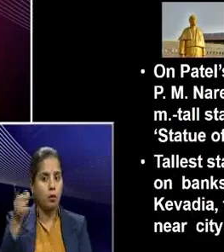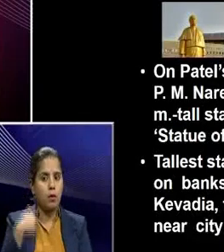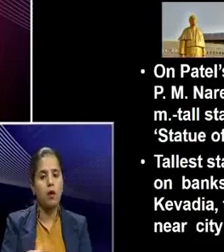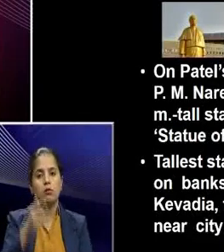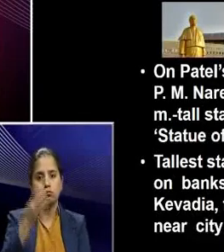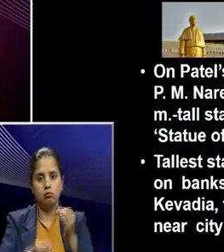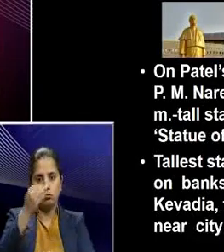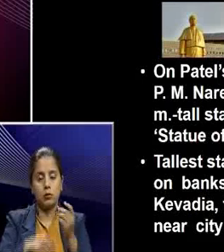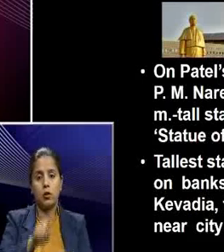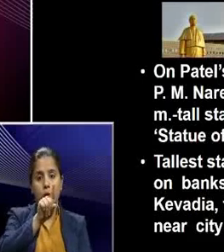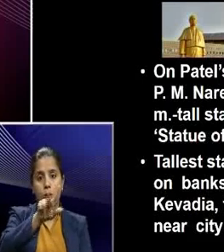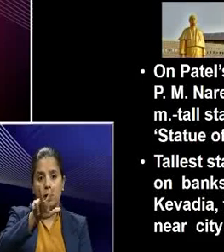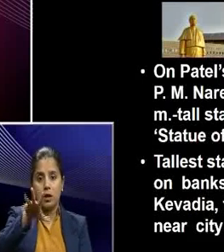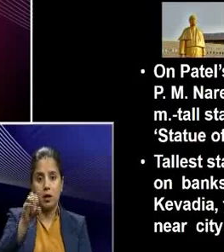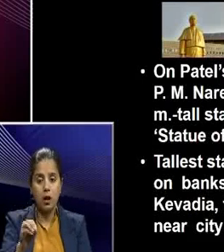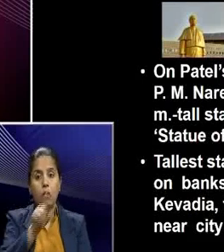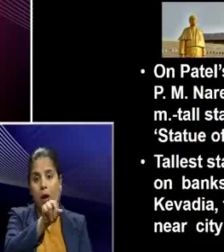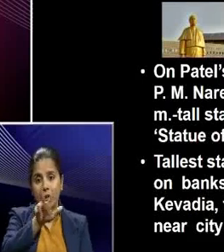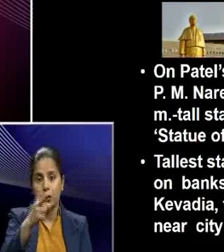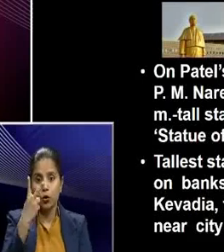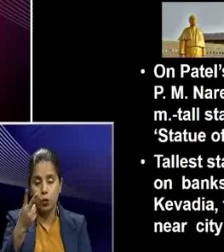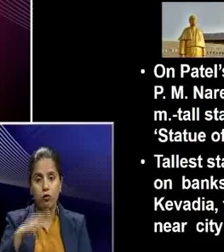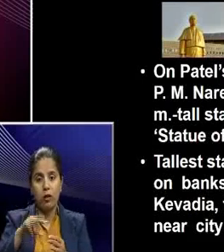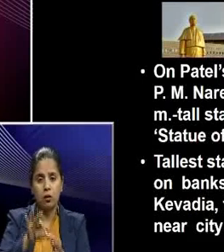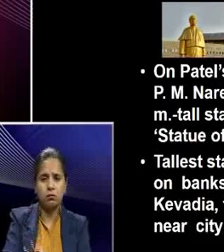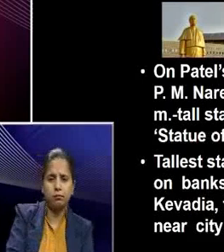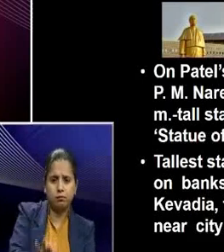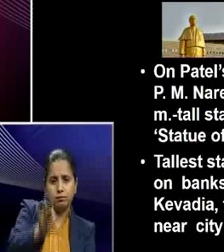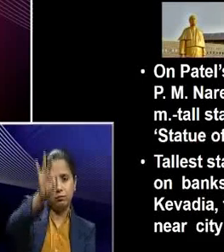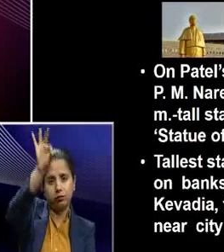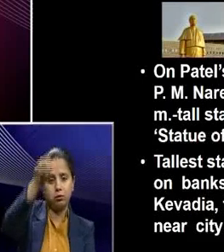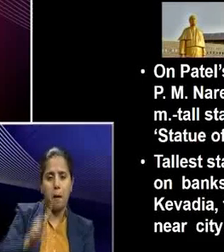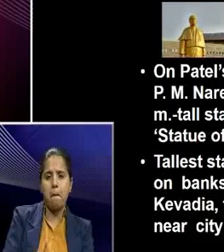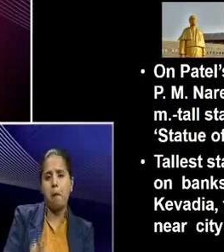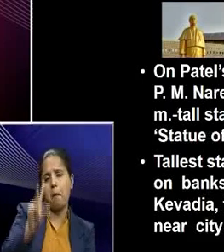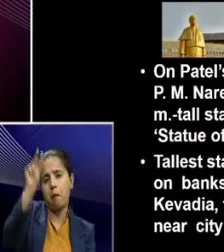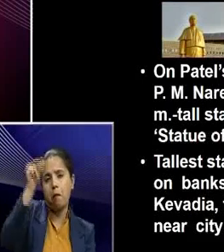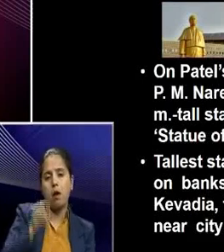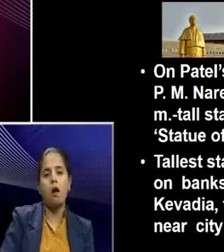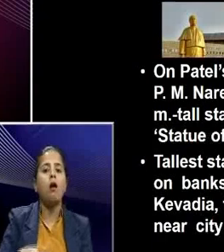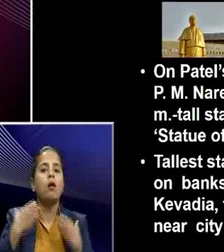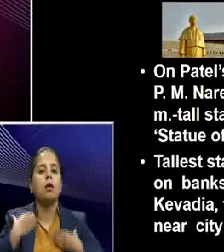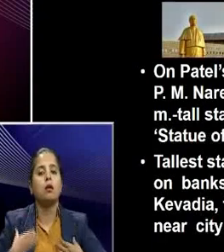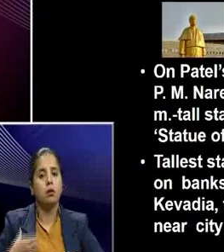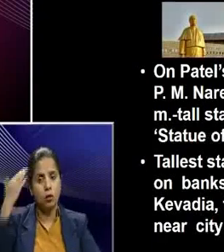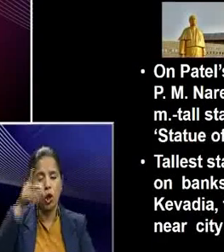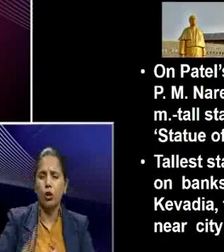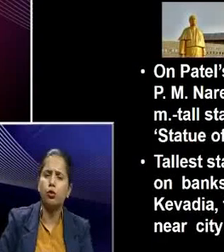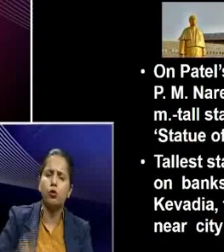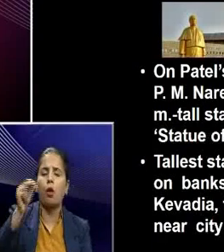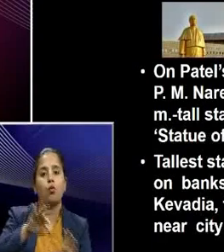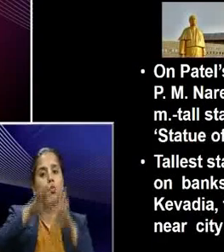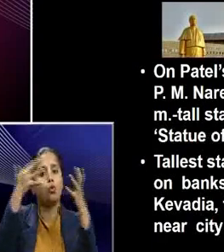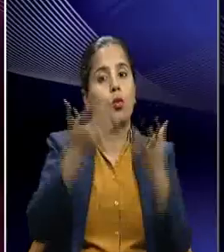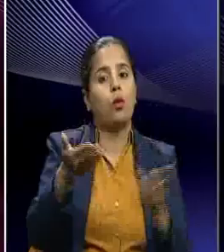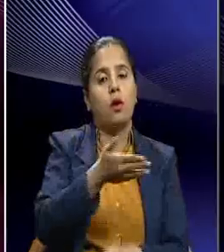182 meter tall statue of Sardar Patel called the statue of unity. And it is the tallest statue in the world and